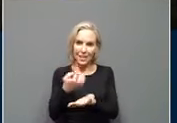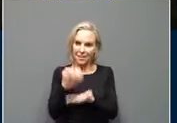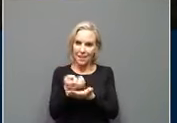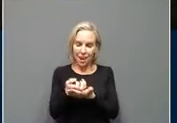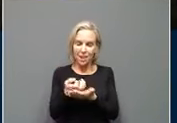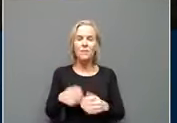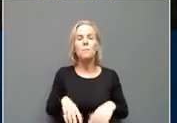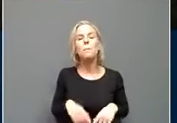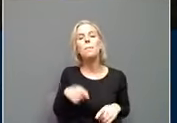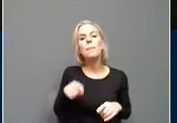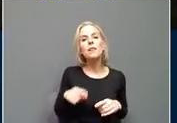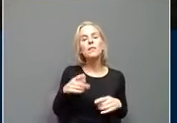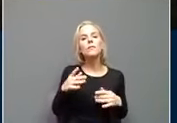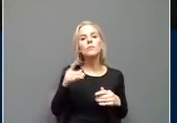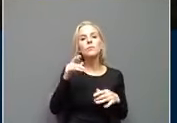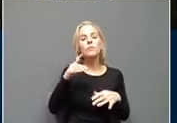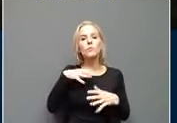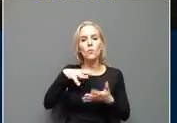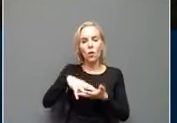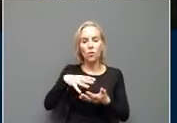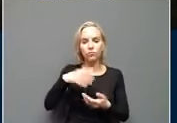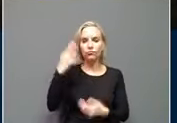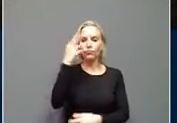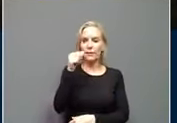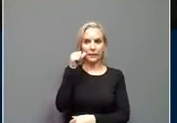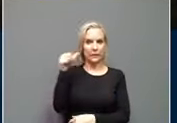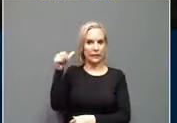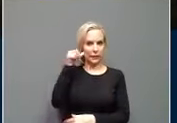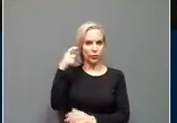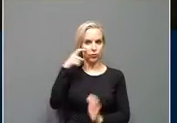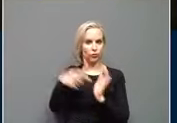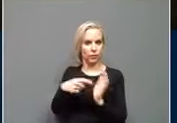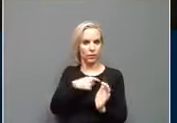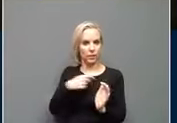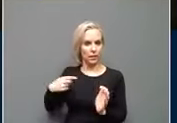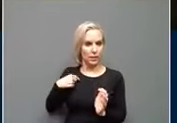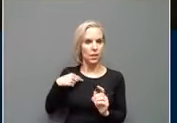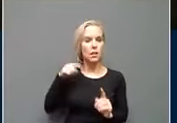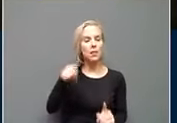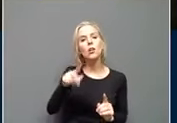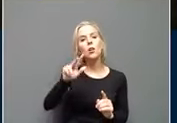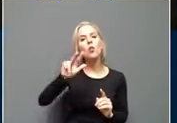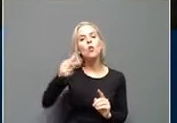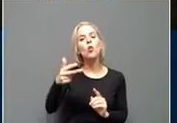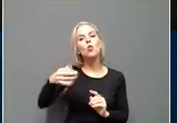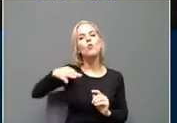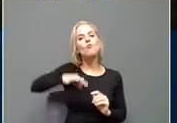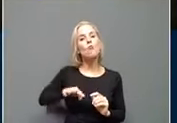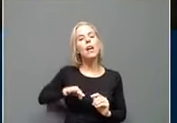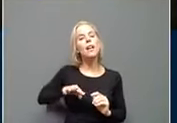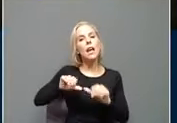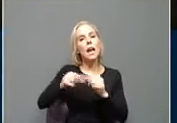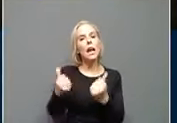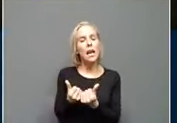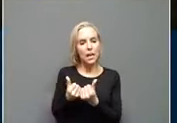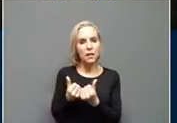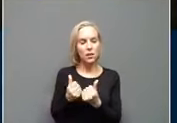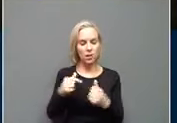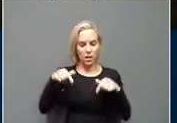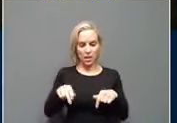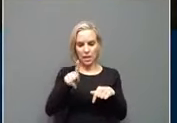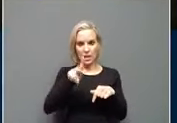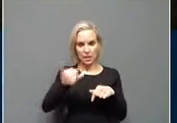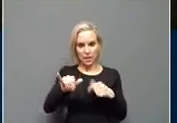Fitch's ratings, that's one of the nation's big three credit rating agencies, has upgraded its view of Kentucky's financial